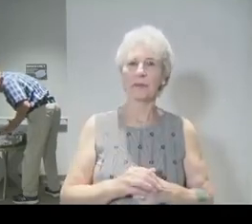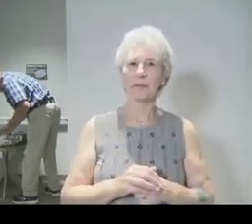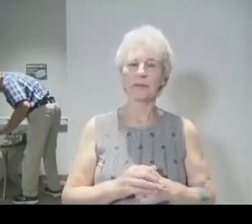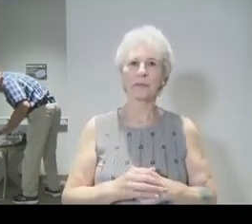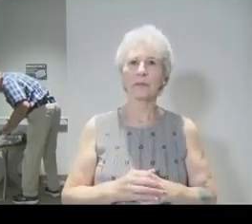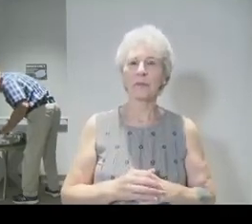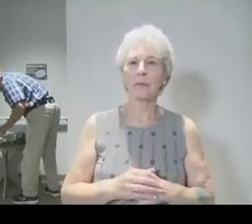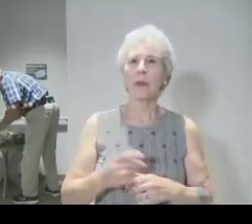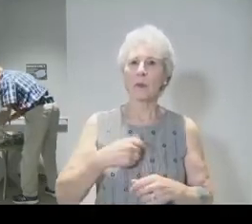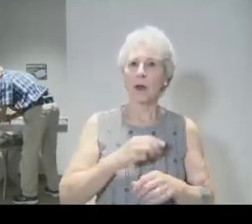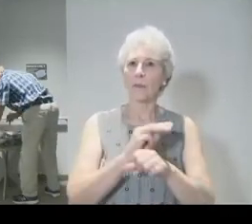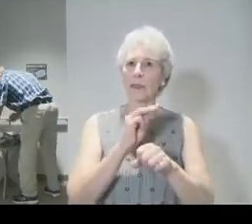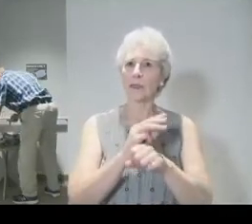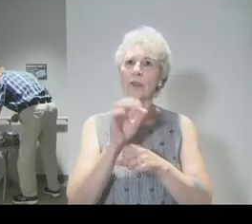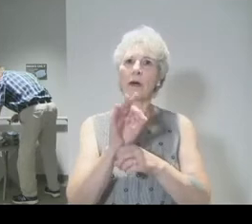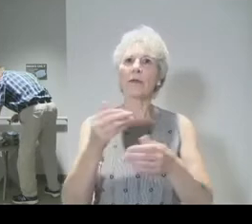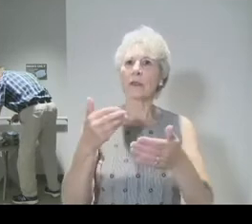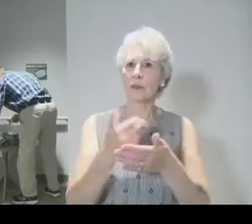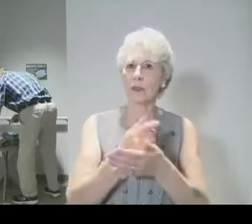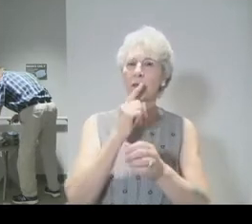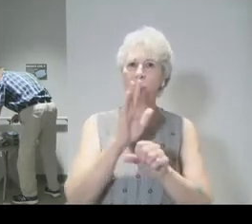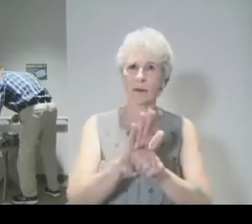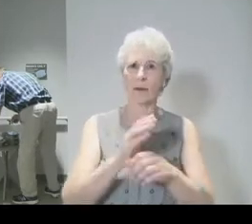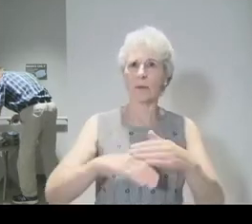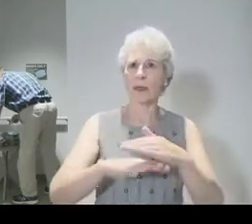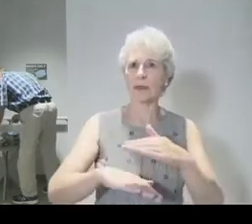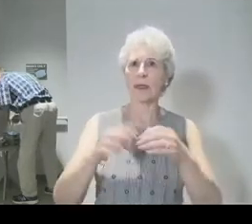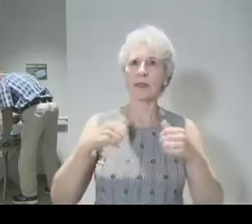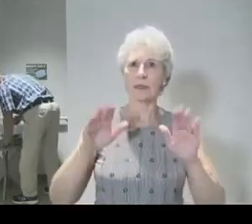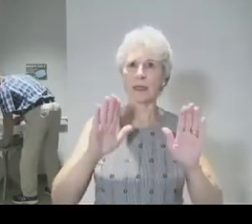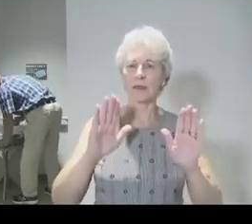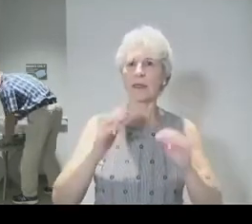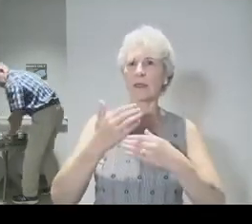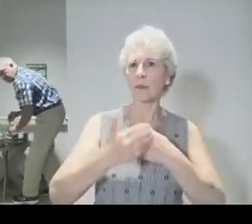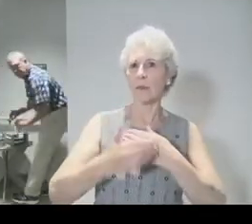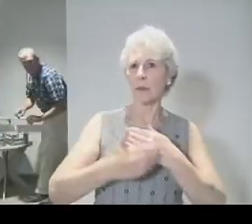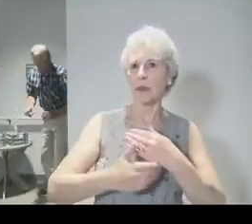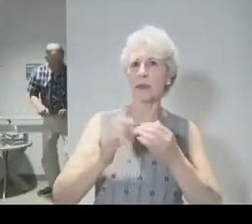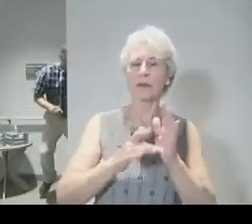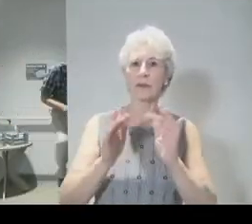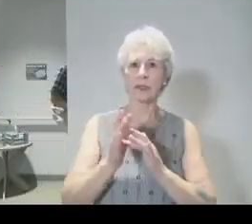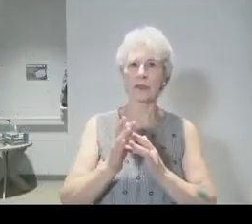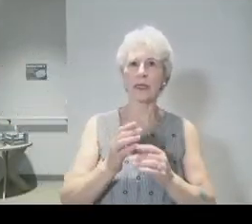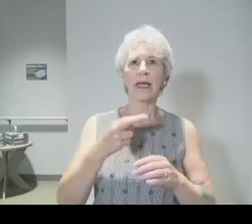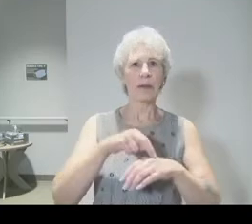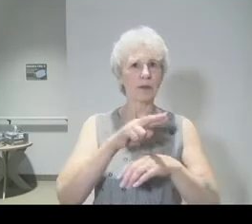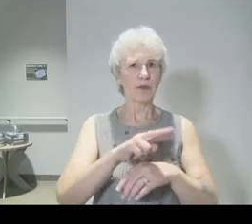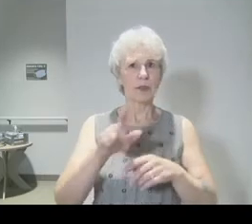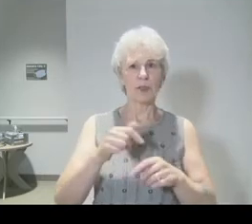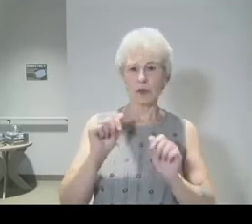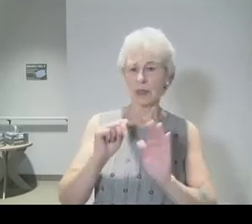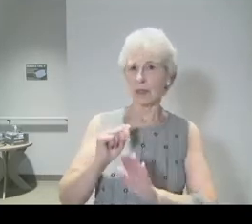covenant that is based upon the sacrifice and blood of Christ. And so he's referring to his own death that is to